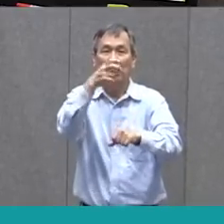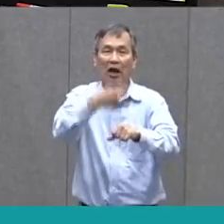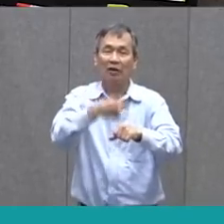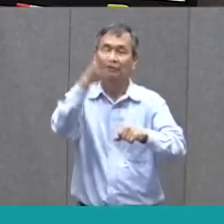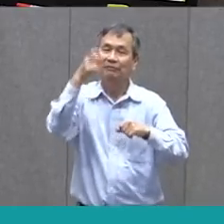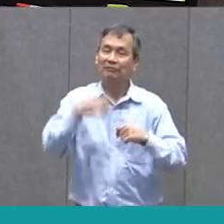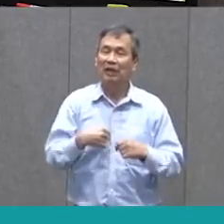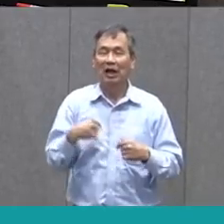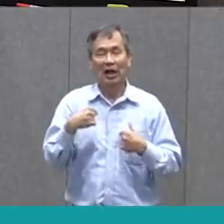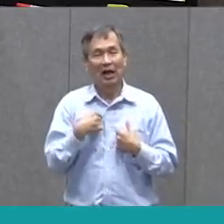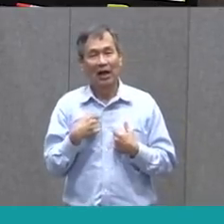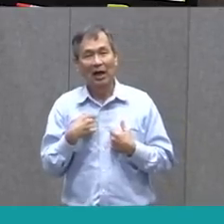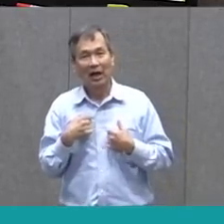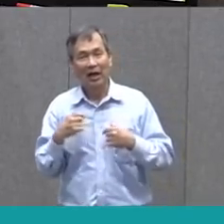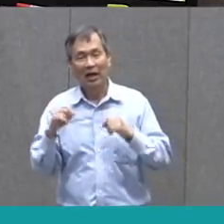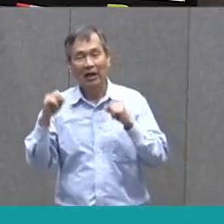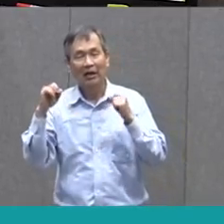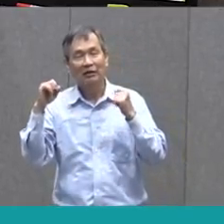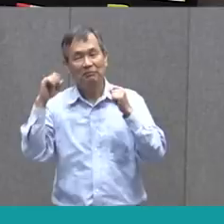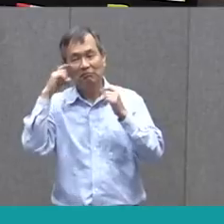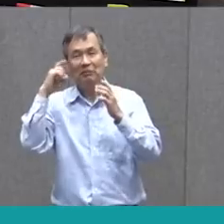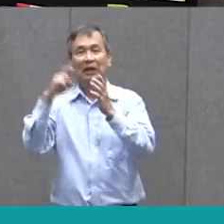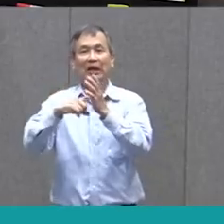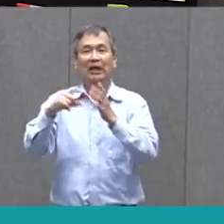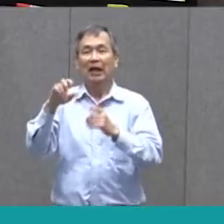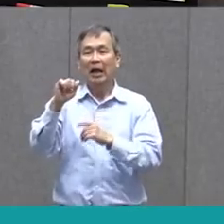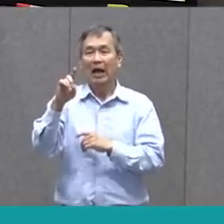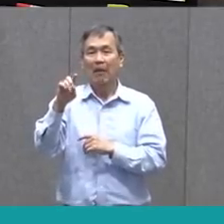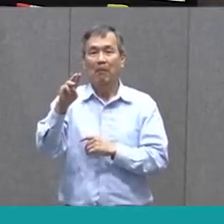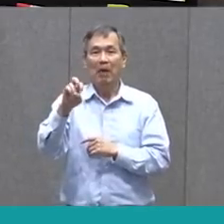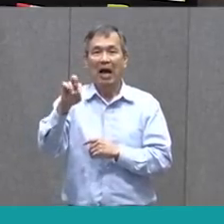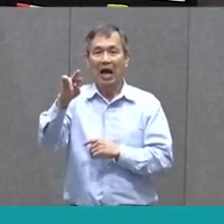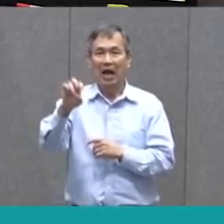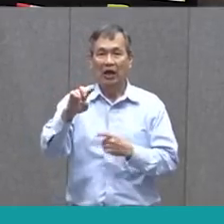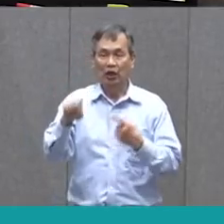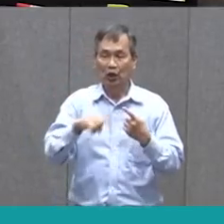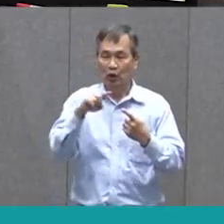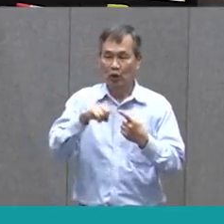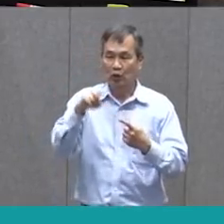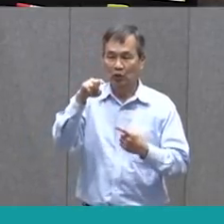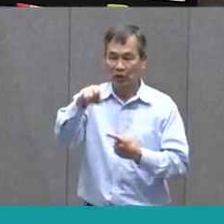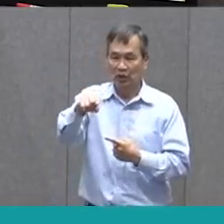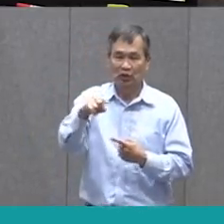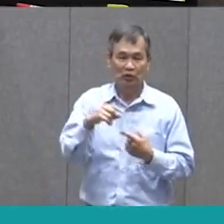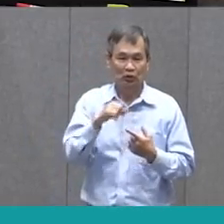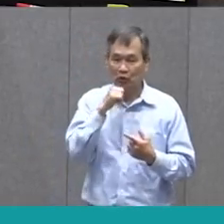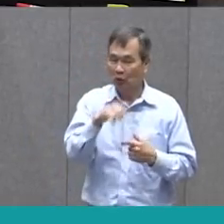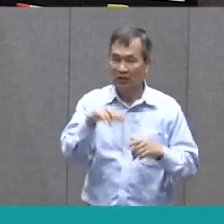how amazing you are when something is very difficult and you don't give up.